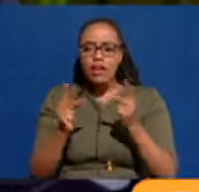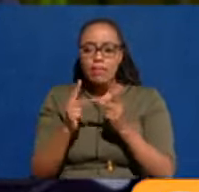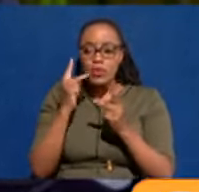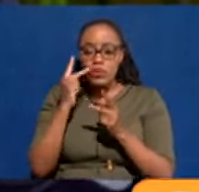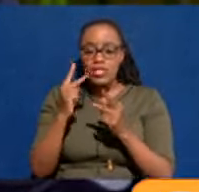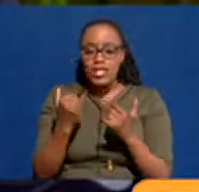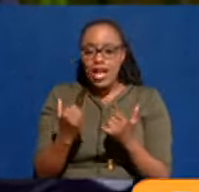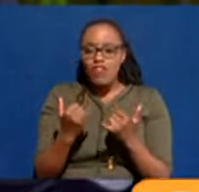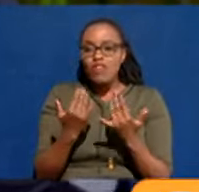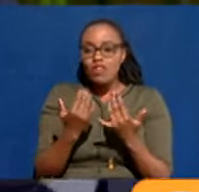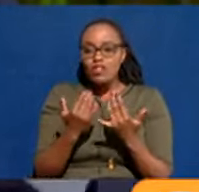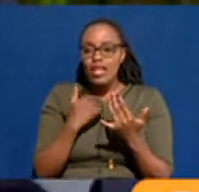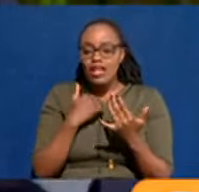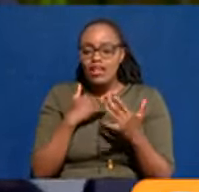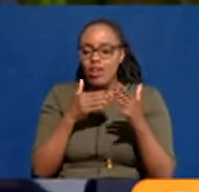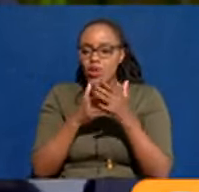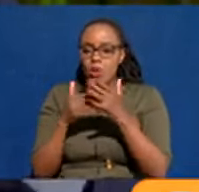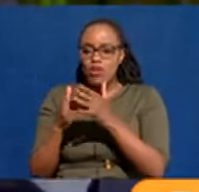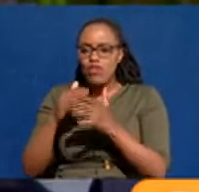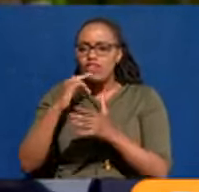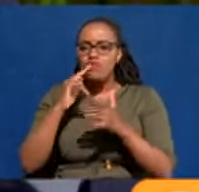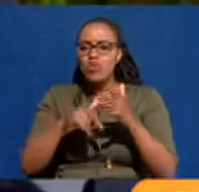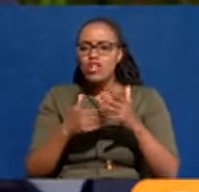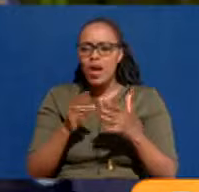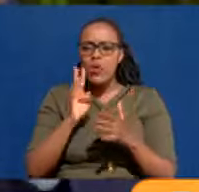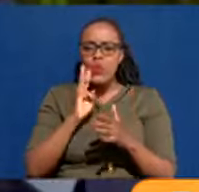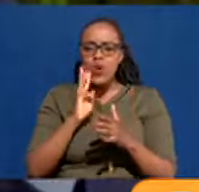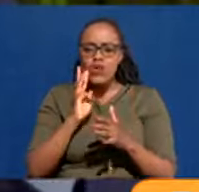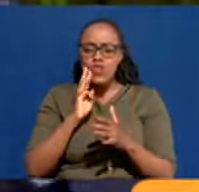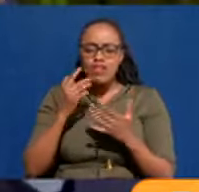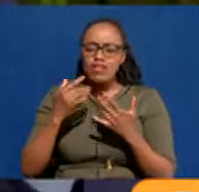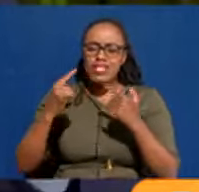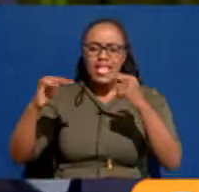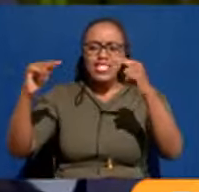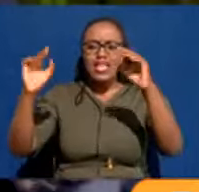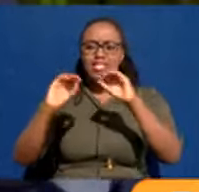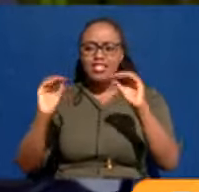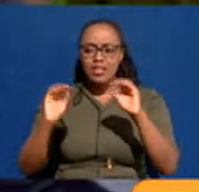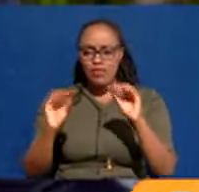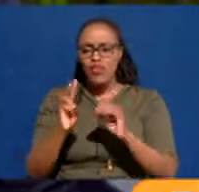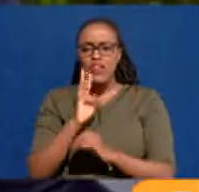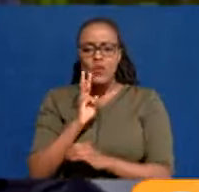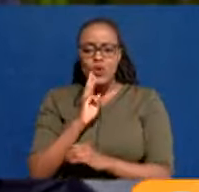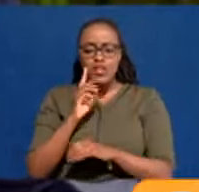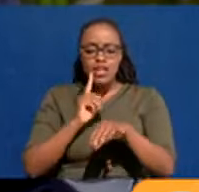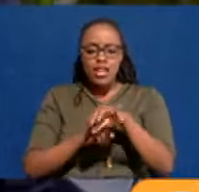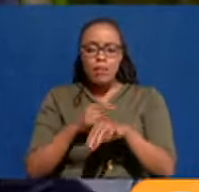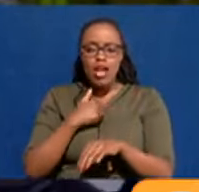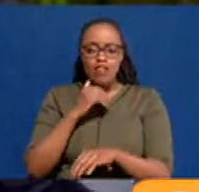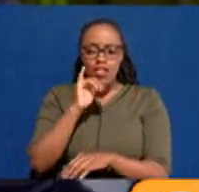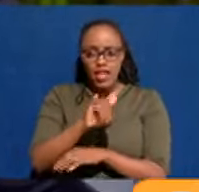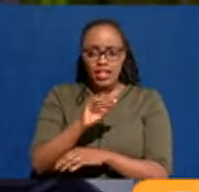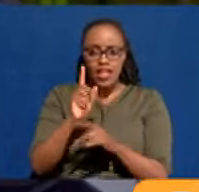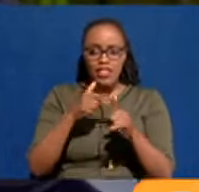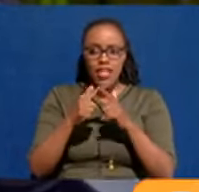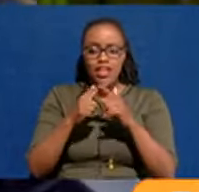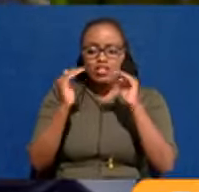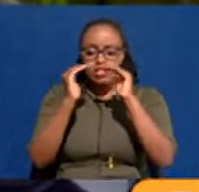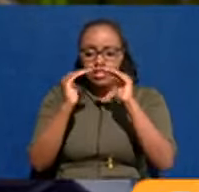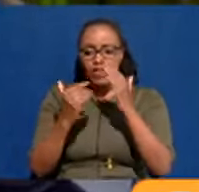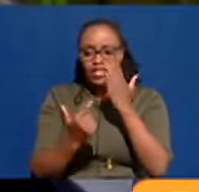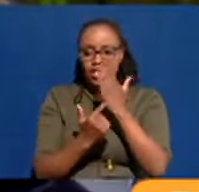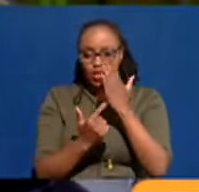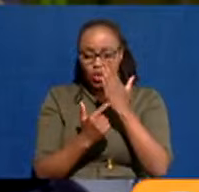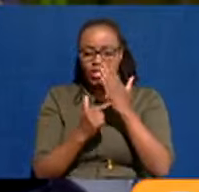water bousers roaming freely. And I always say water bousers are not a sign of success in water. Once we have that, we're going to put in the SCADA technology.